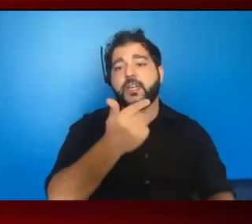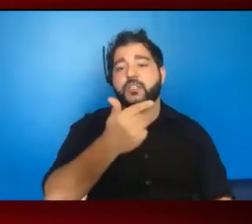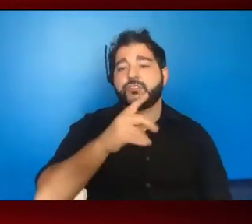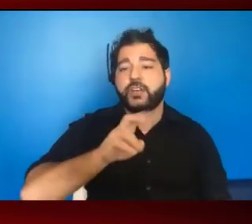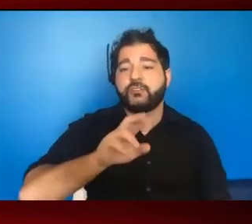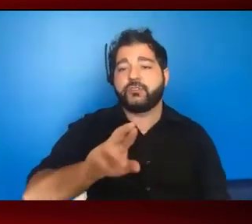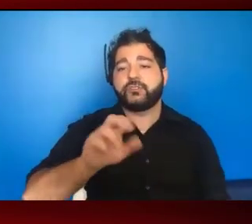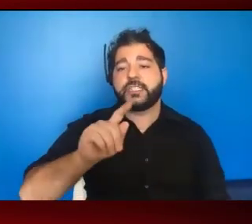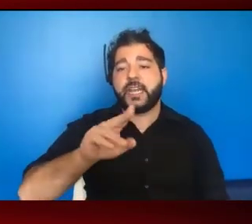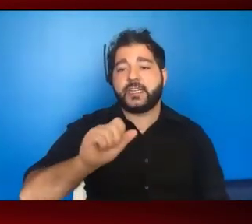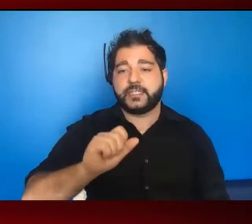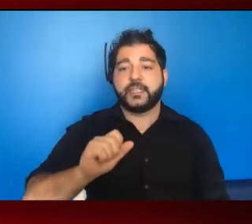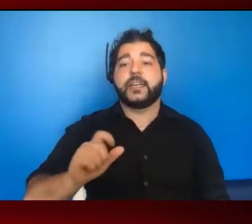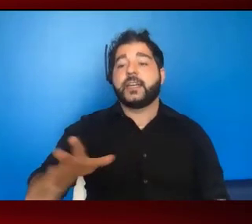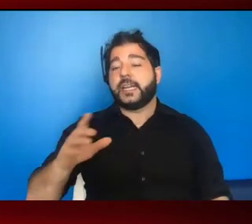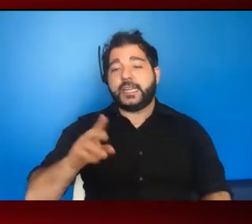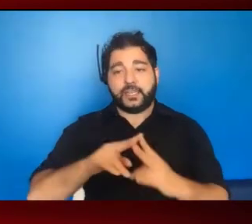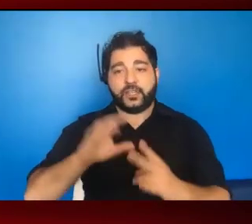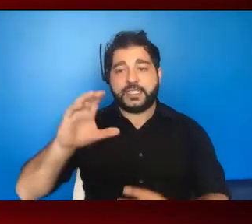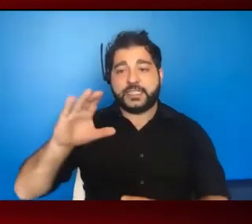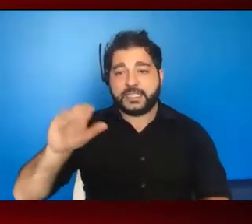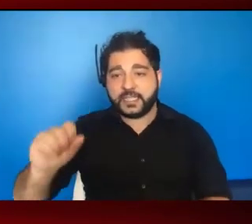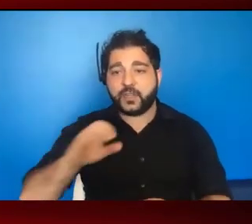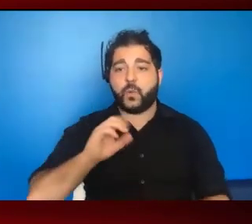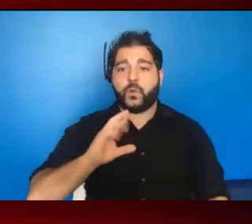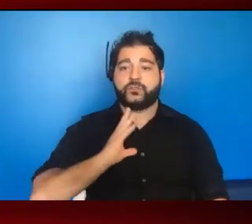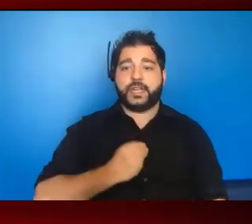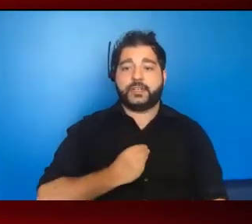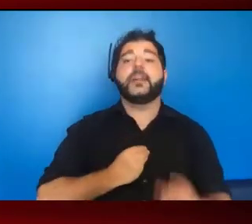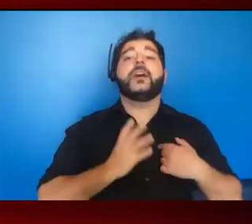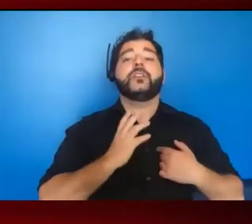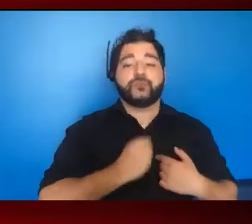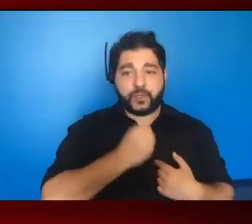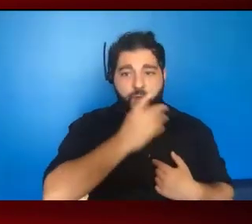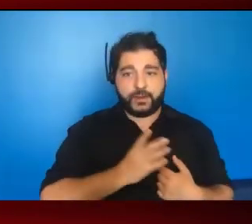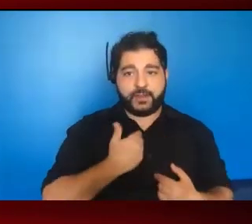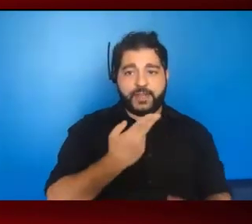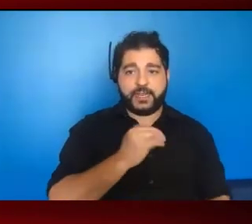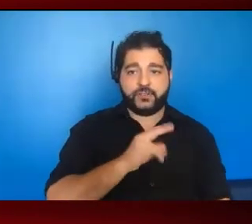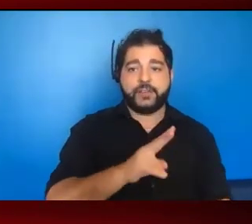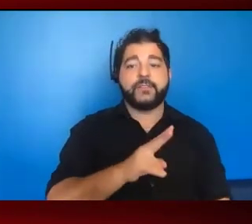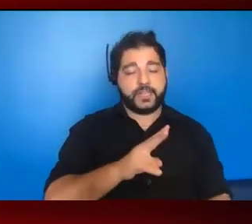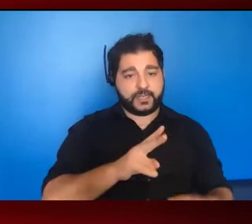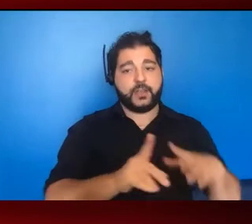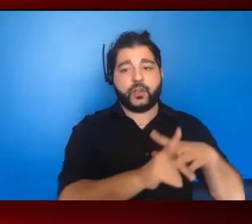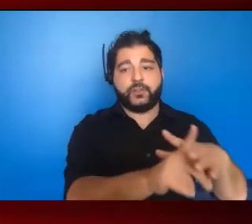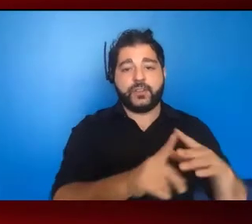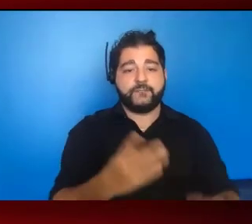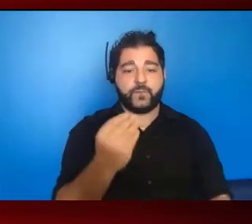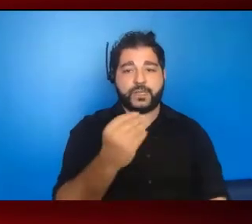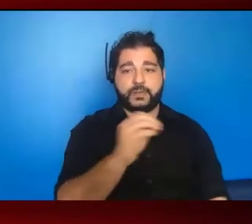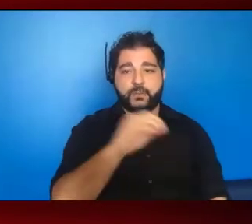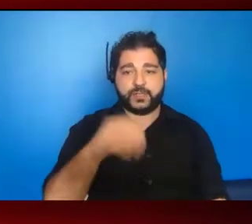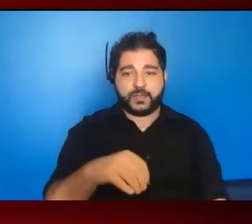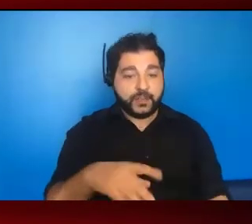whether you're cis or trans and also race. So transgender women, for instance, have an HIV prevalence of 14%. Now, it's